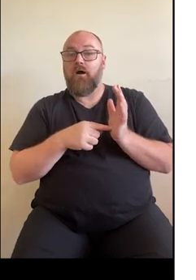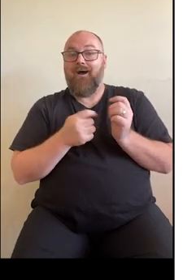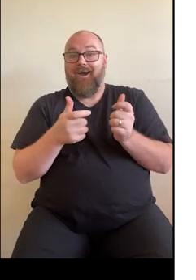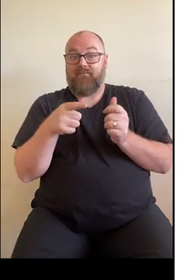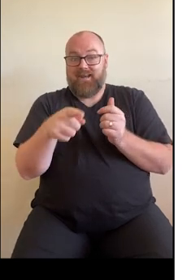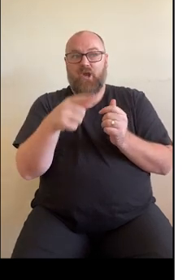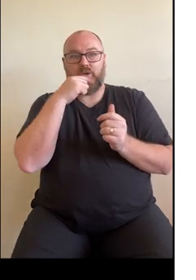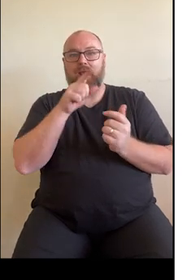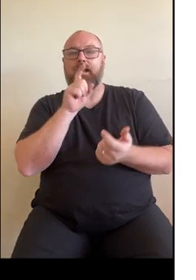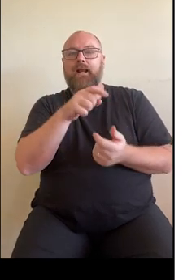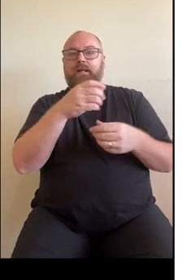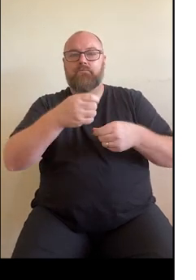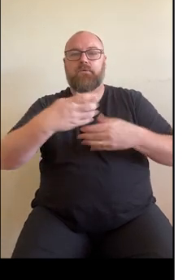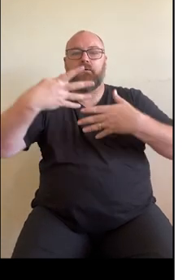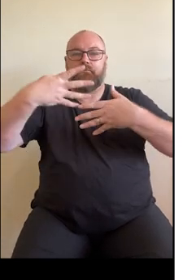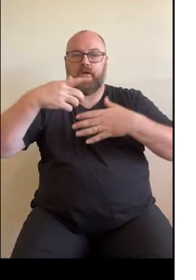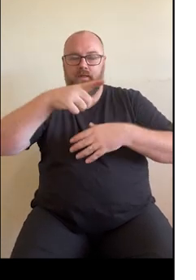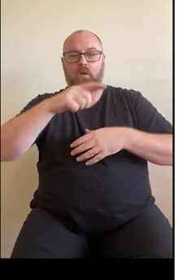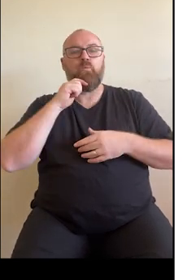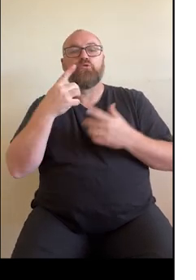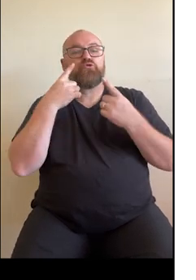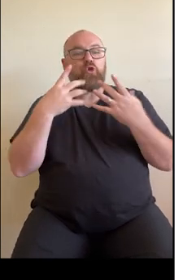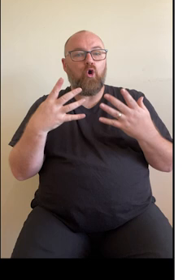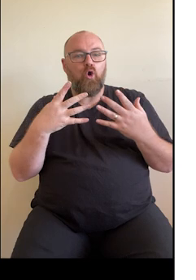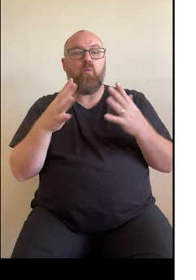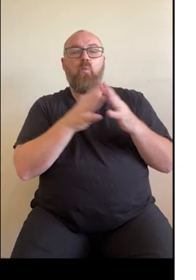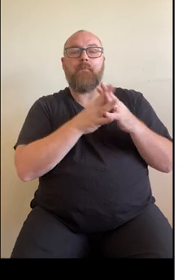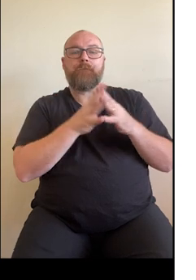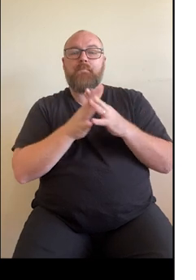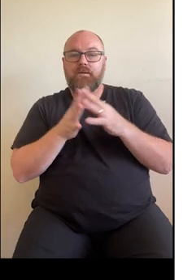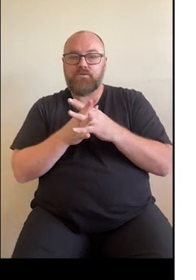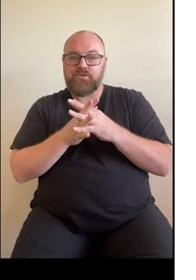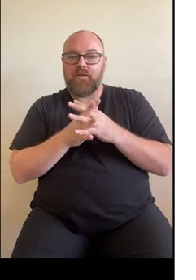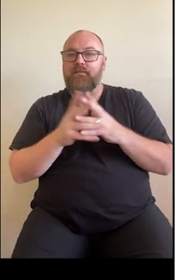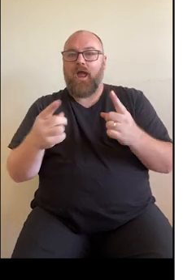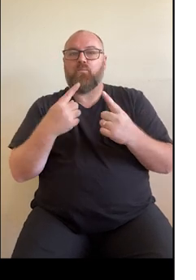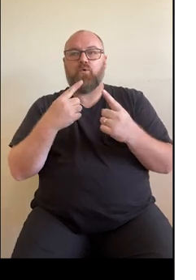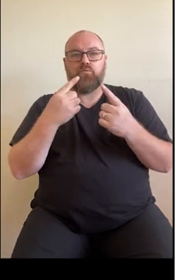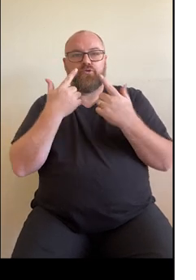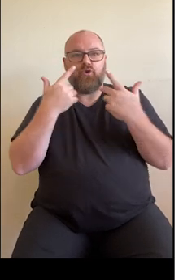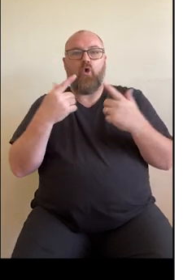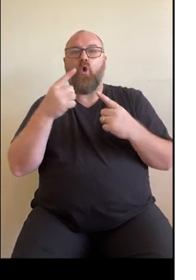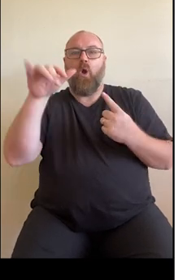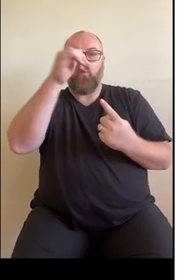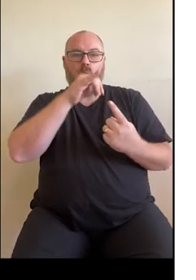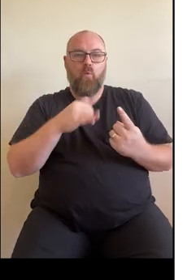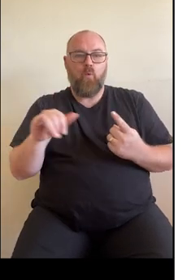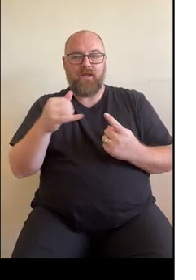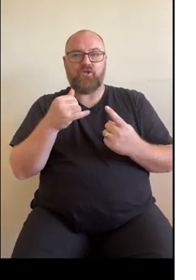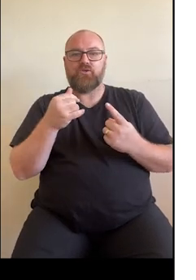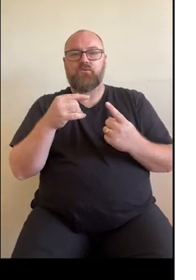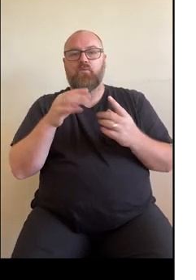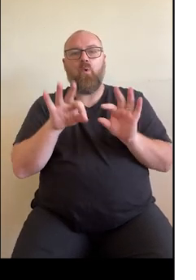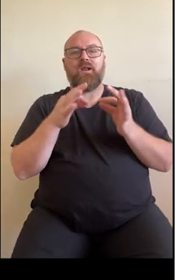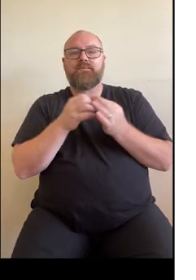click on that link and it will take you to a webpage that shows you which pathology providers are uploading.